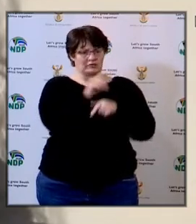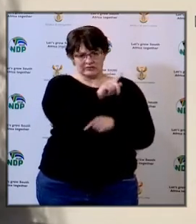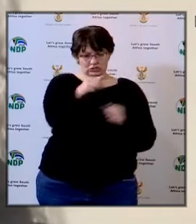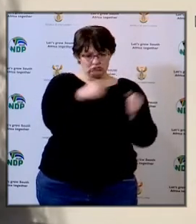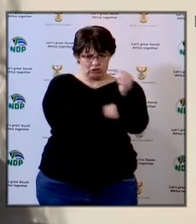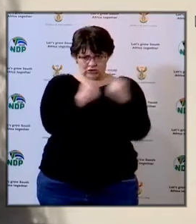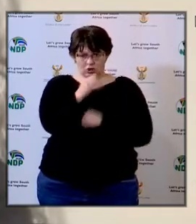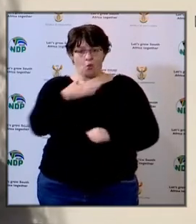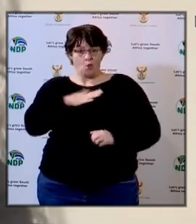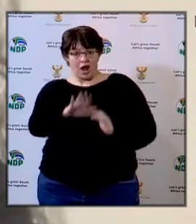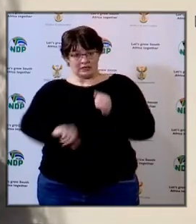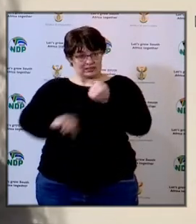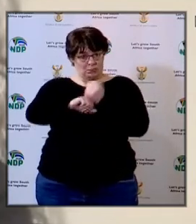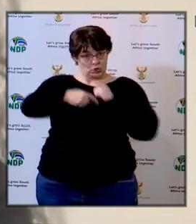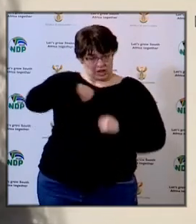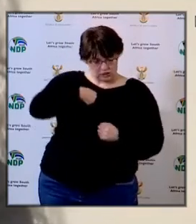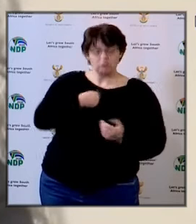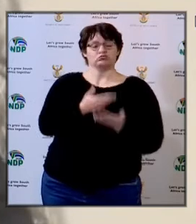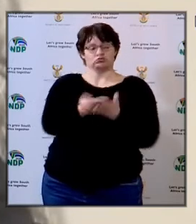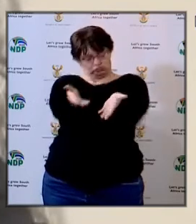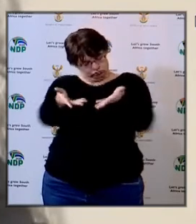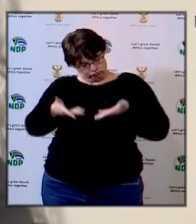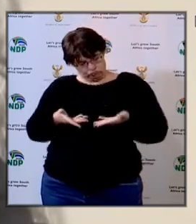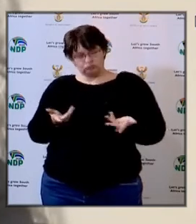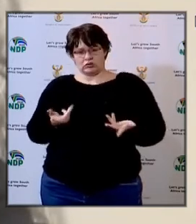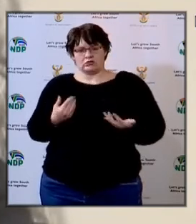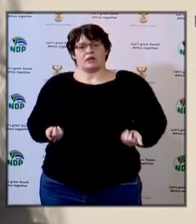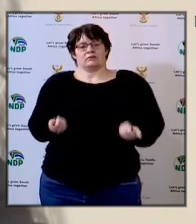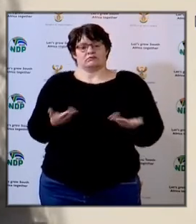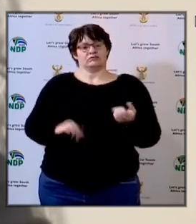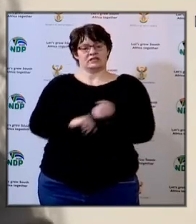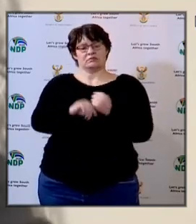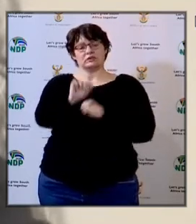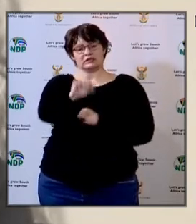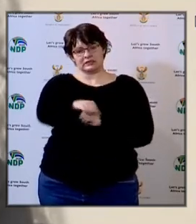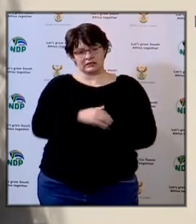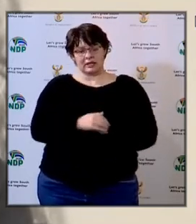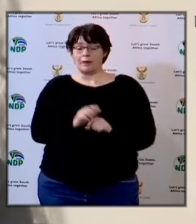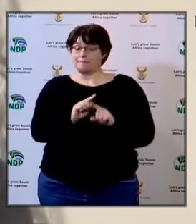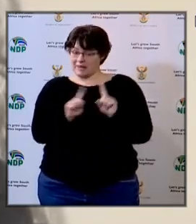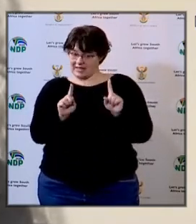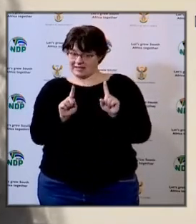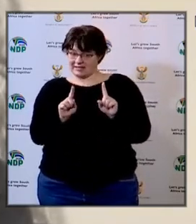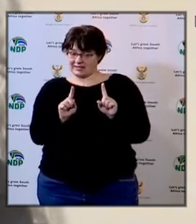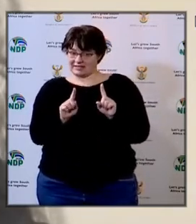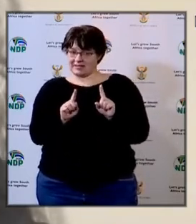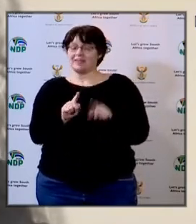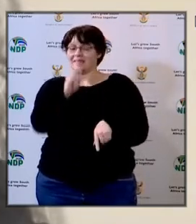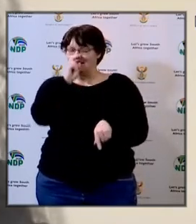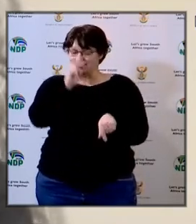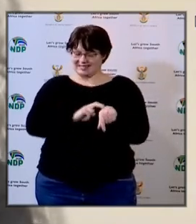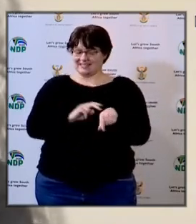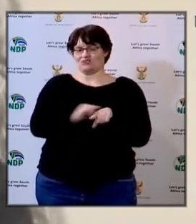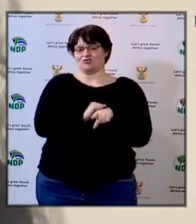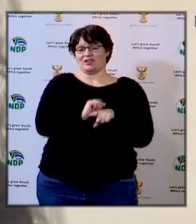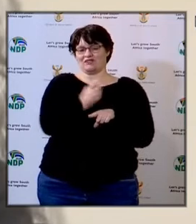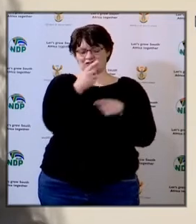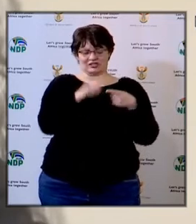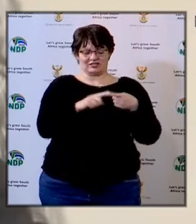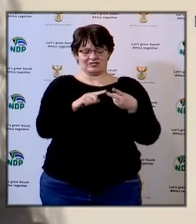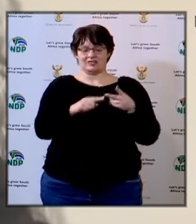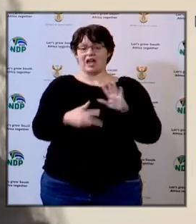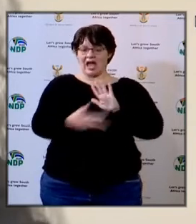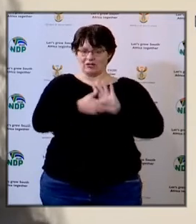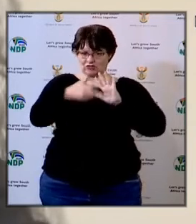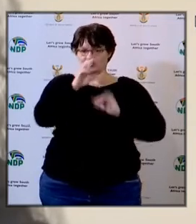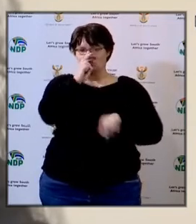structures and other organisations that believe they can provide support on condition that they get necessary training and necessary accreditation